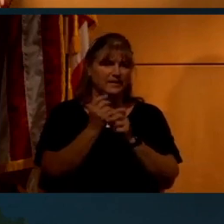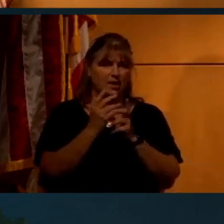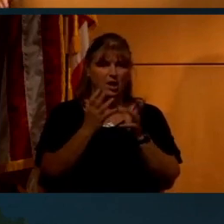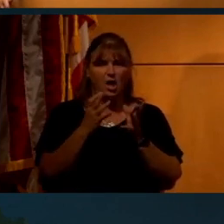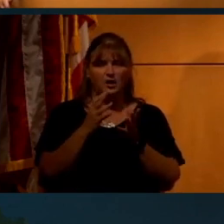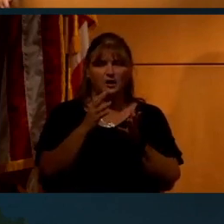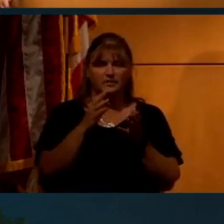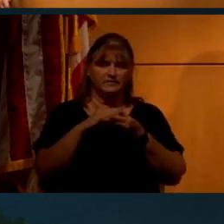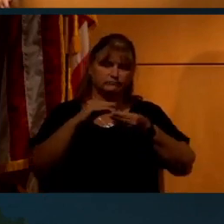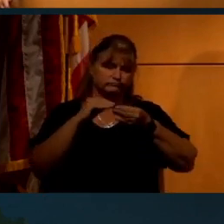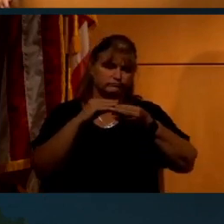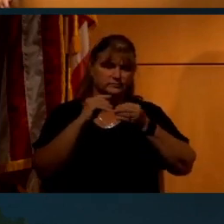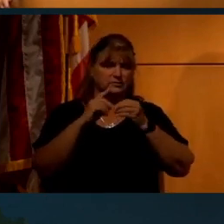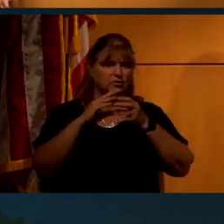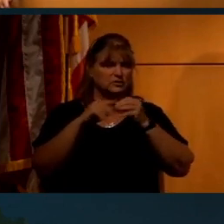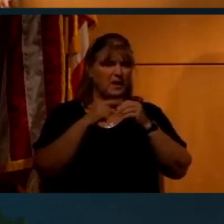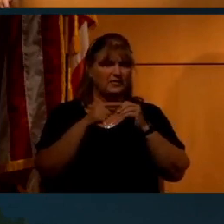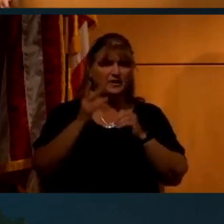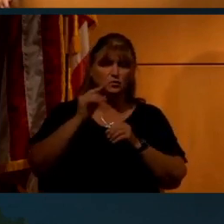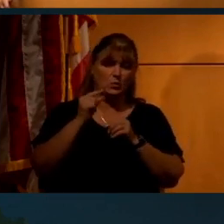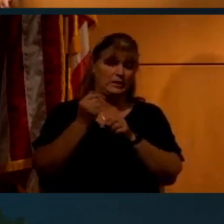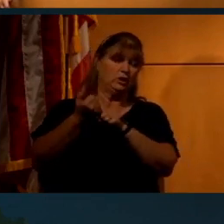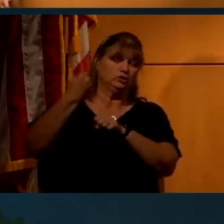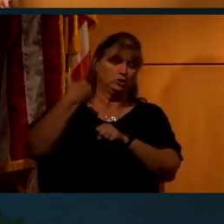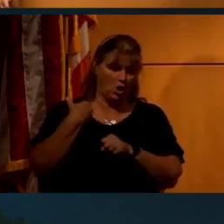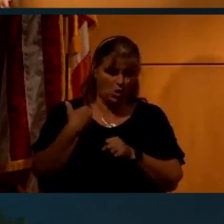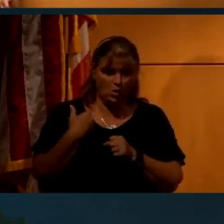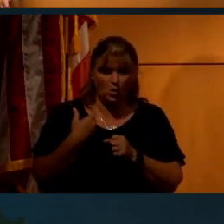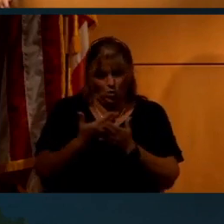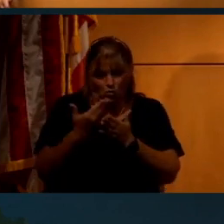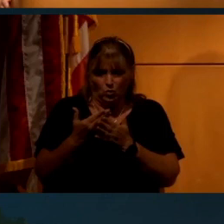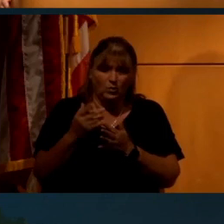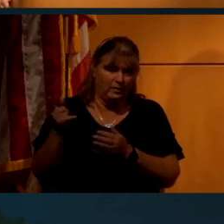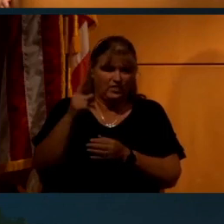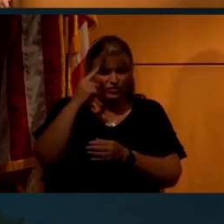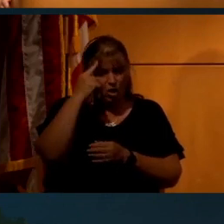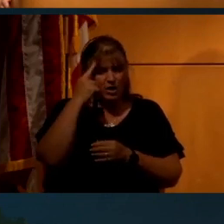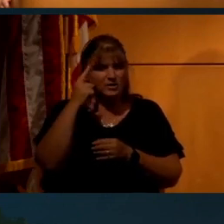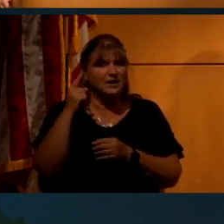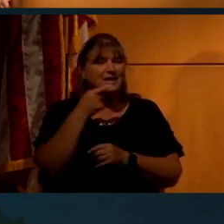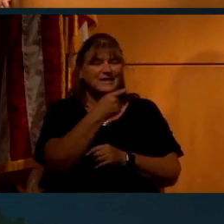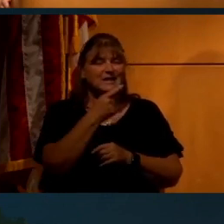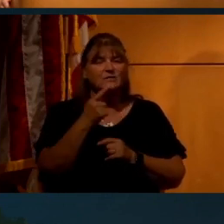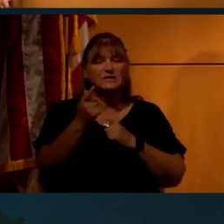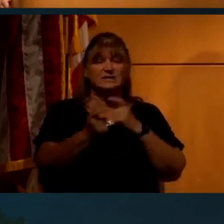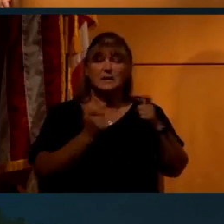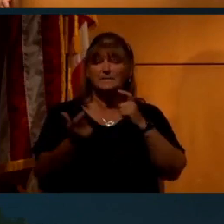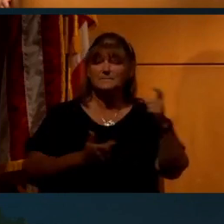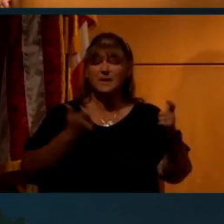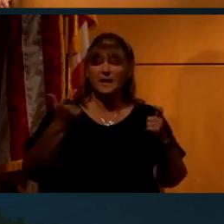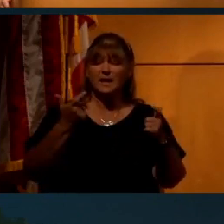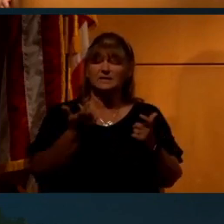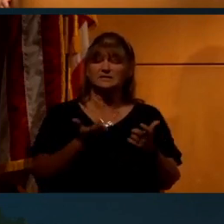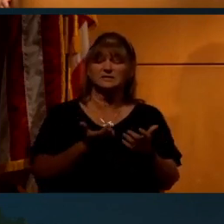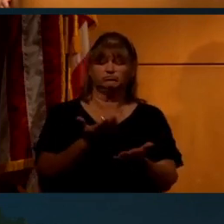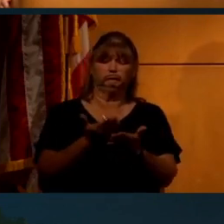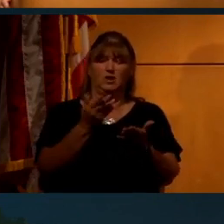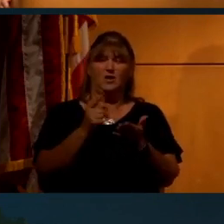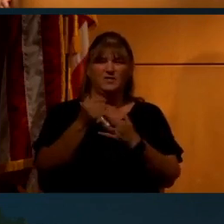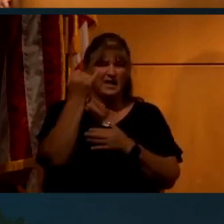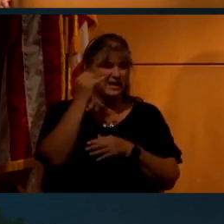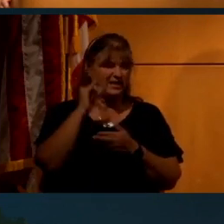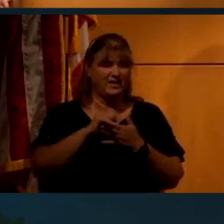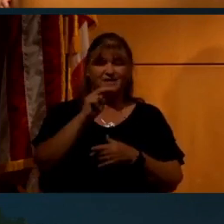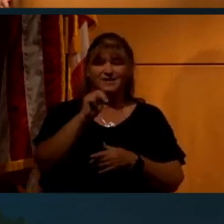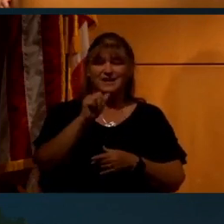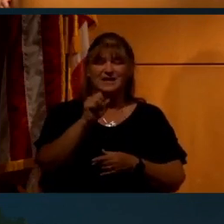documentaries and stuff back in the day, 20 years ago. And he was one of the biggest proponents of the idea